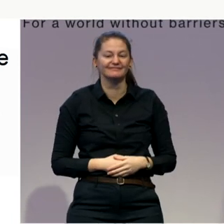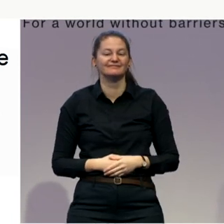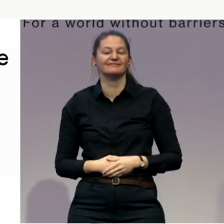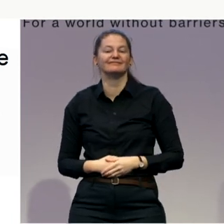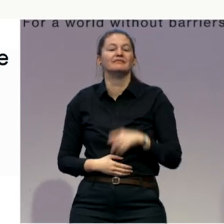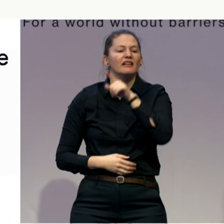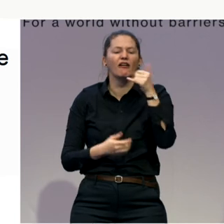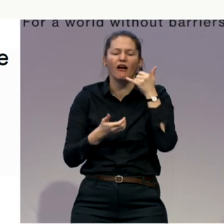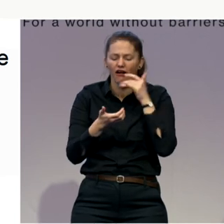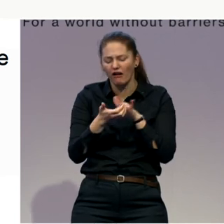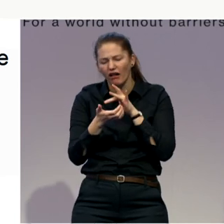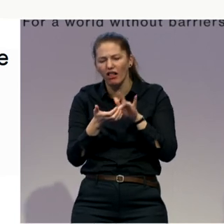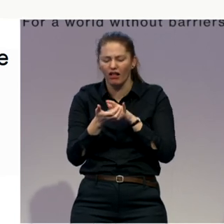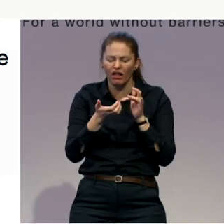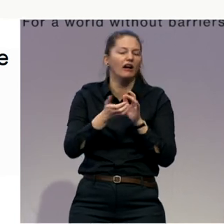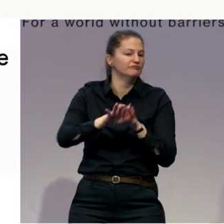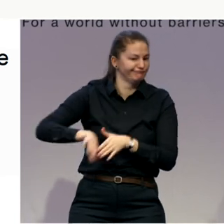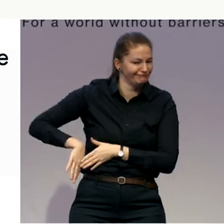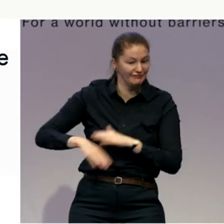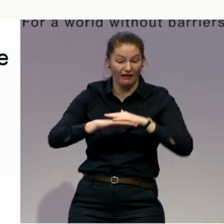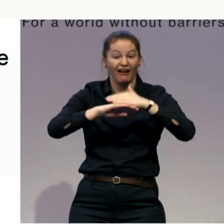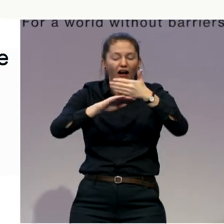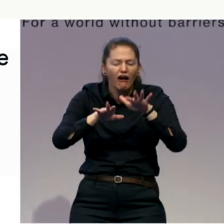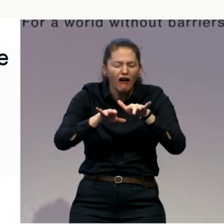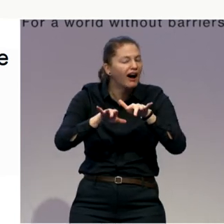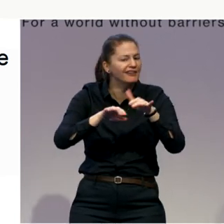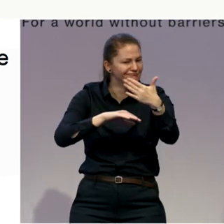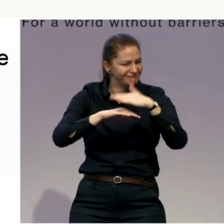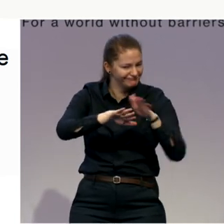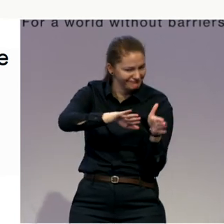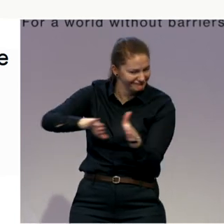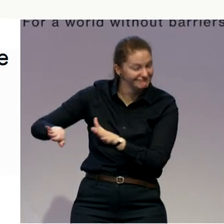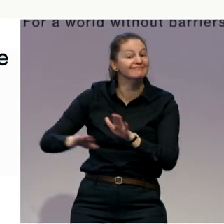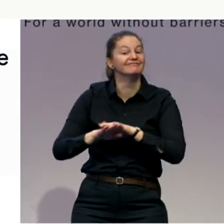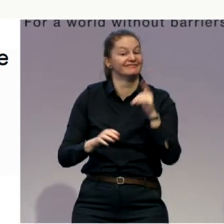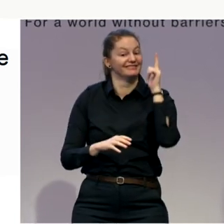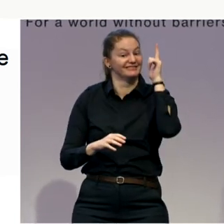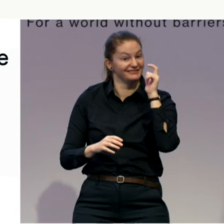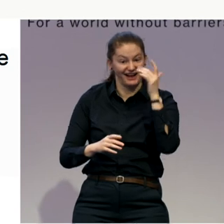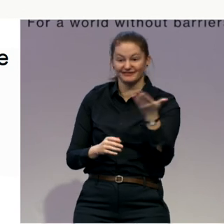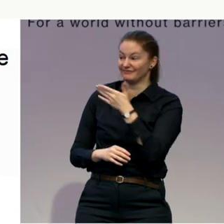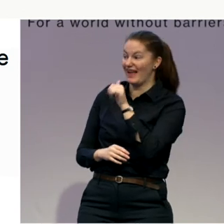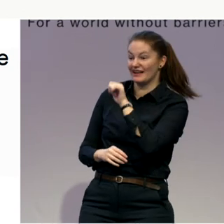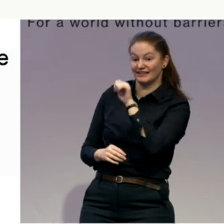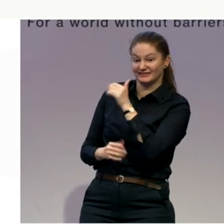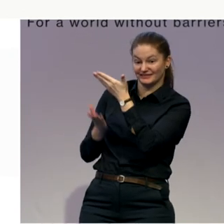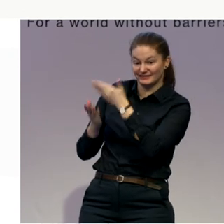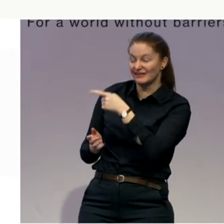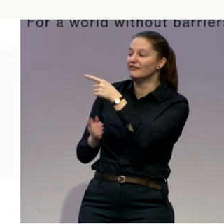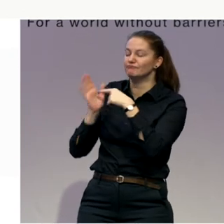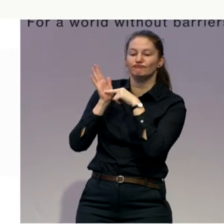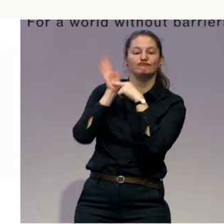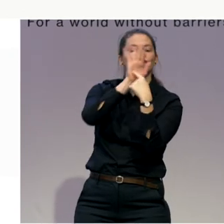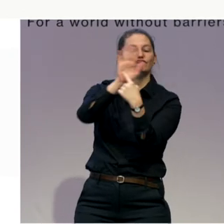of your laptop. Anastasia is going to give us a brief presentation and then she's going to walk us through Pilates to stretch our